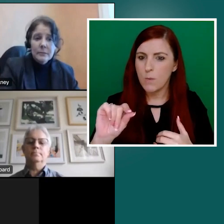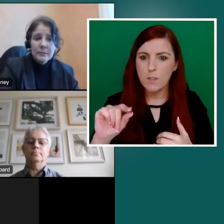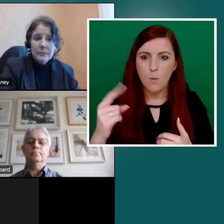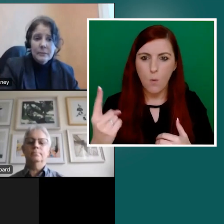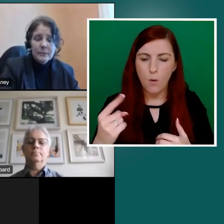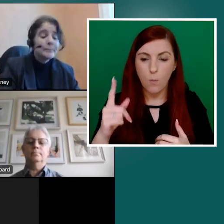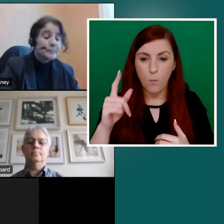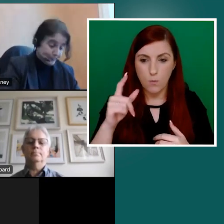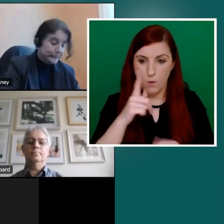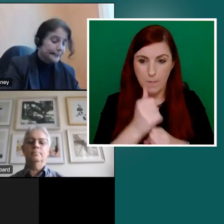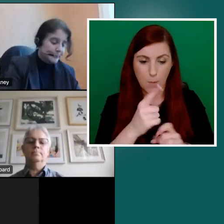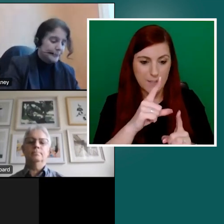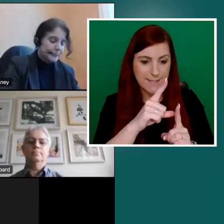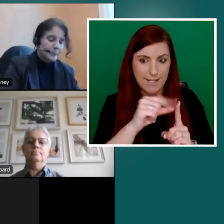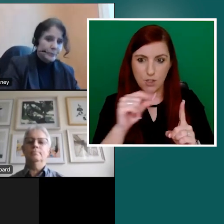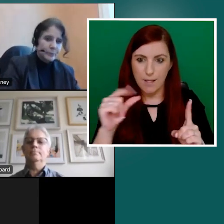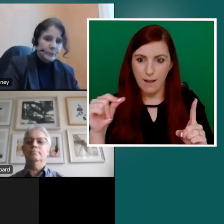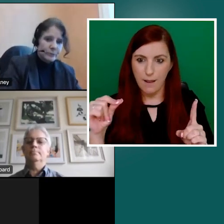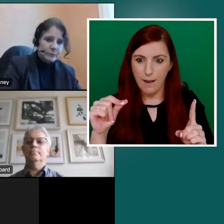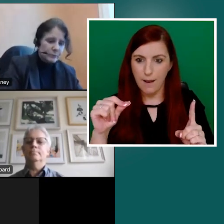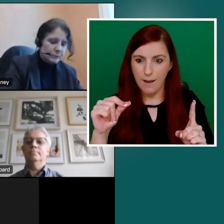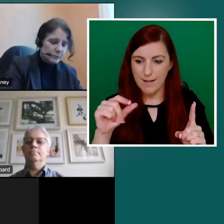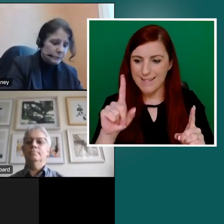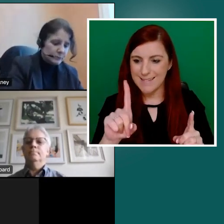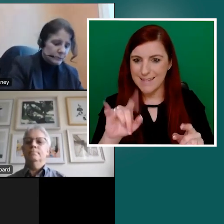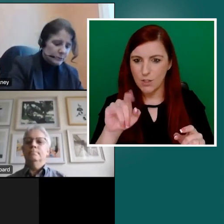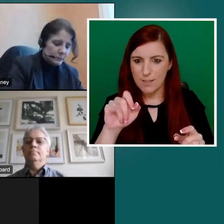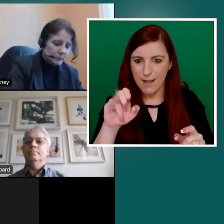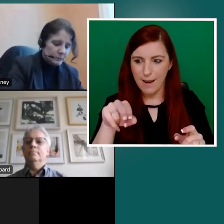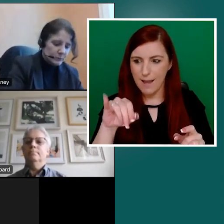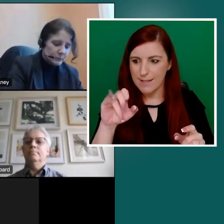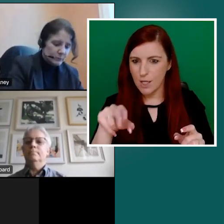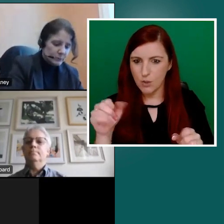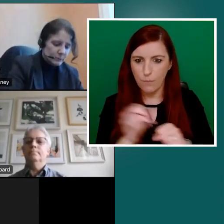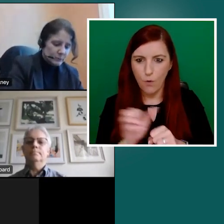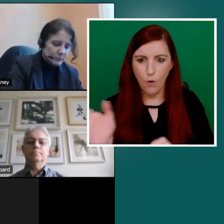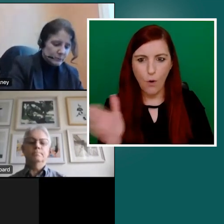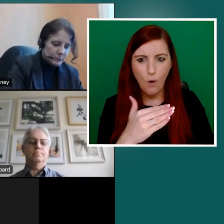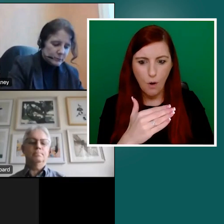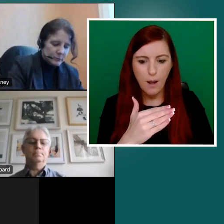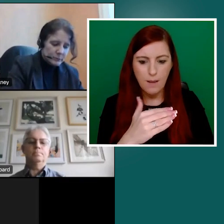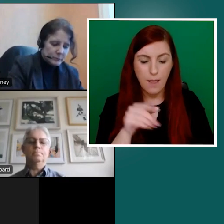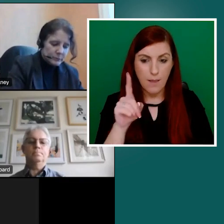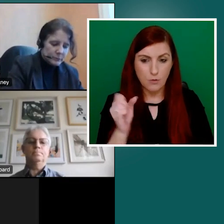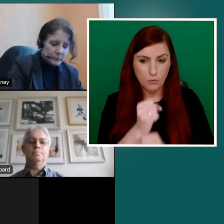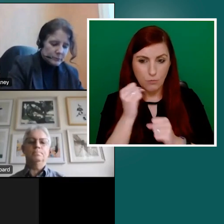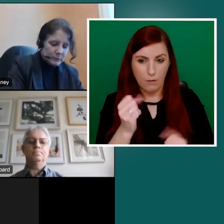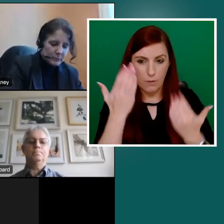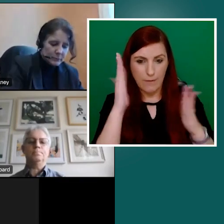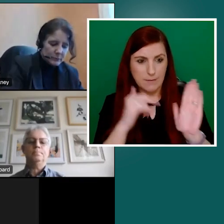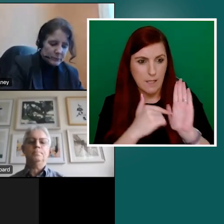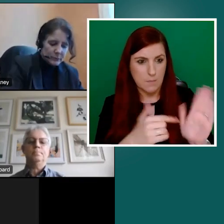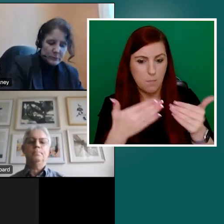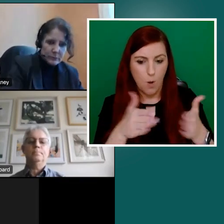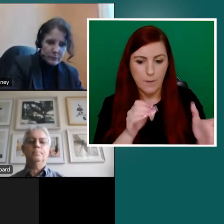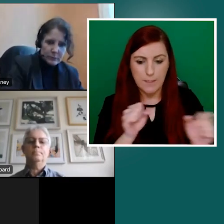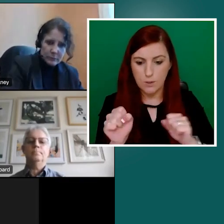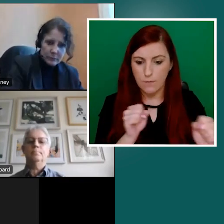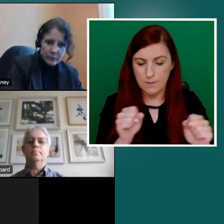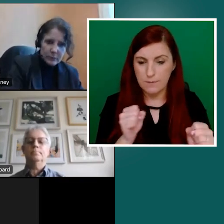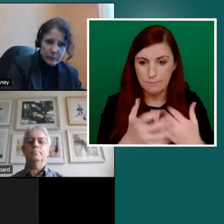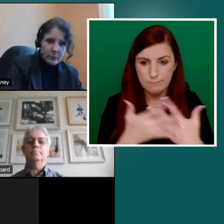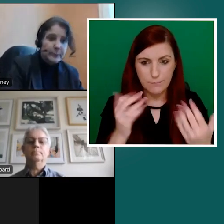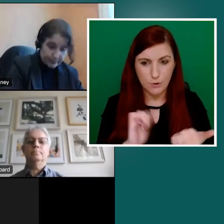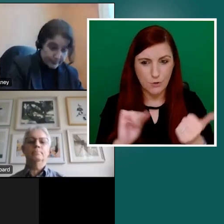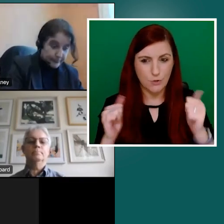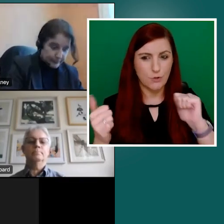digitalisation for all, very strongly reflecting that idea that, I mean, as public services generally, there's a very significant